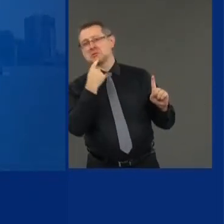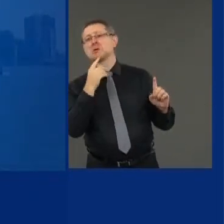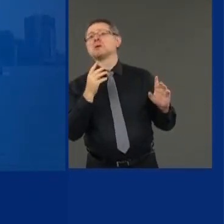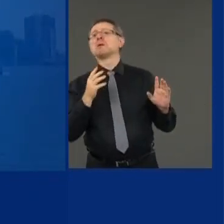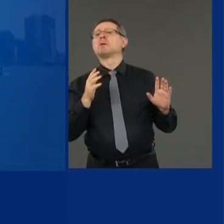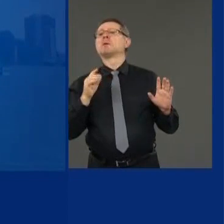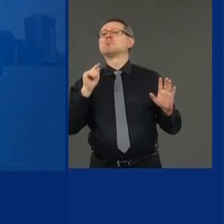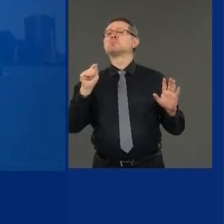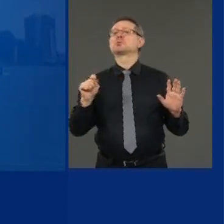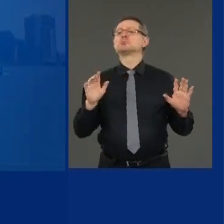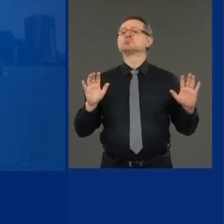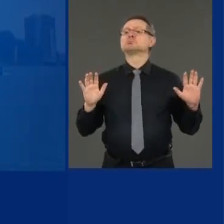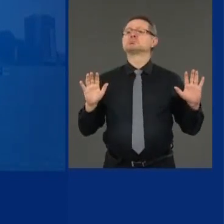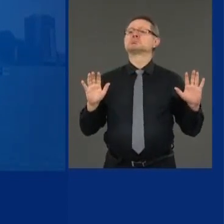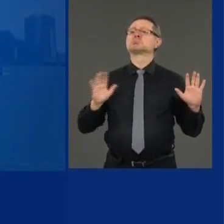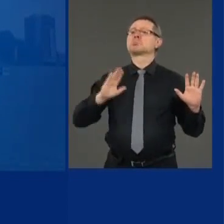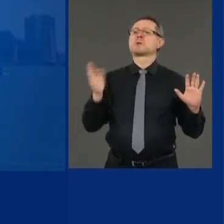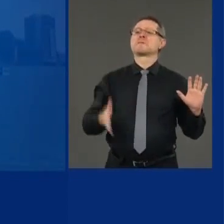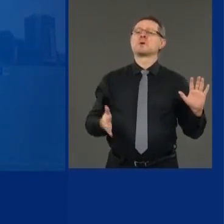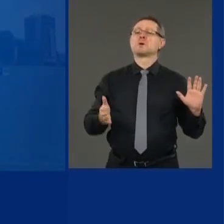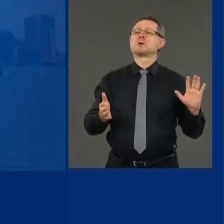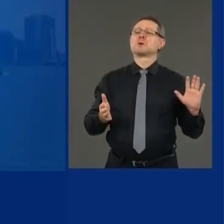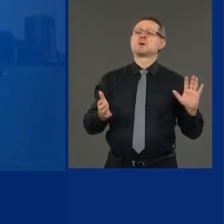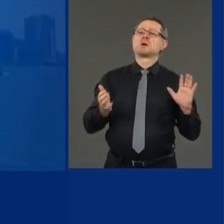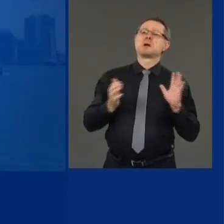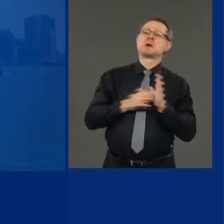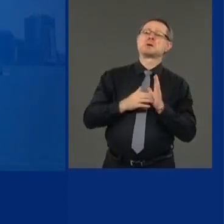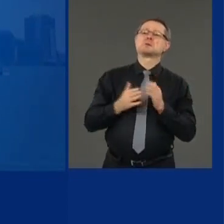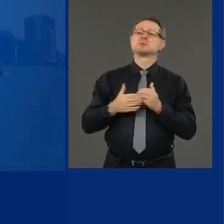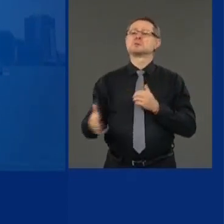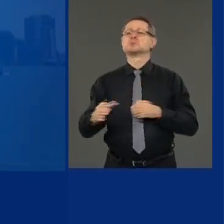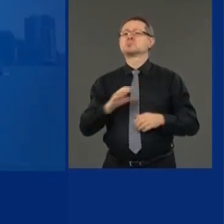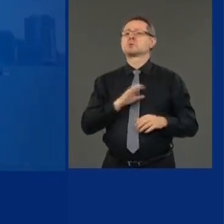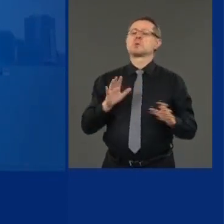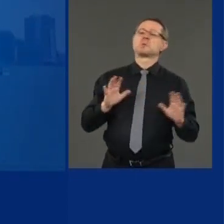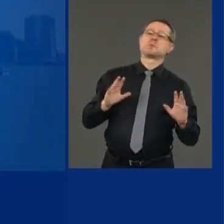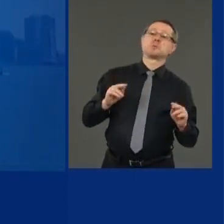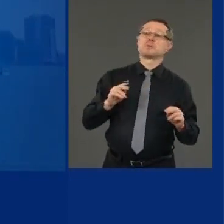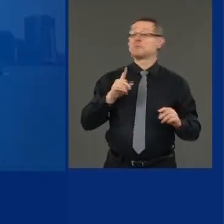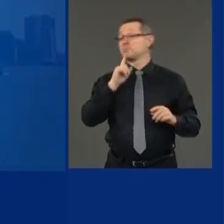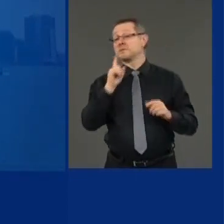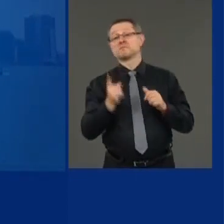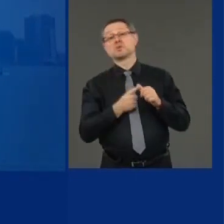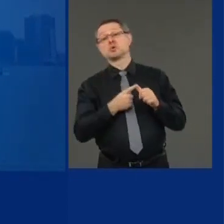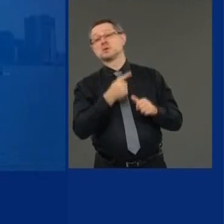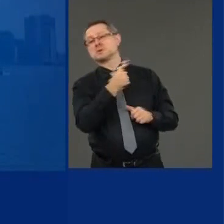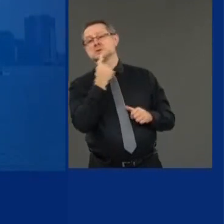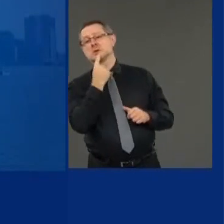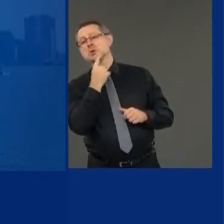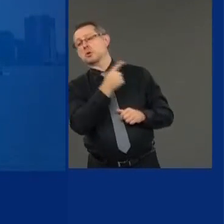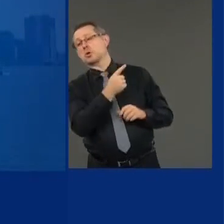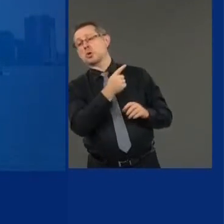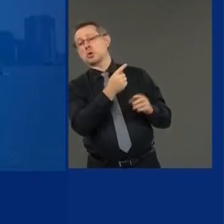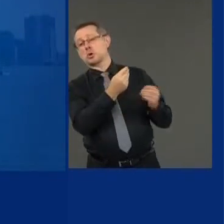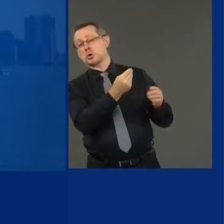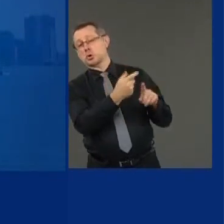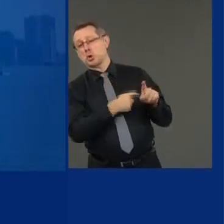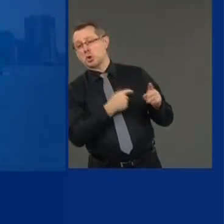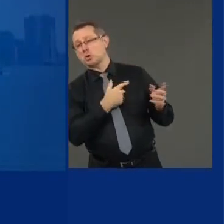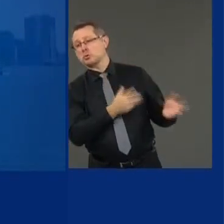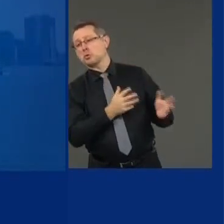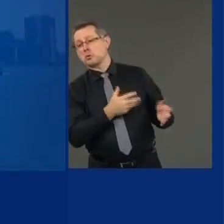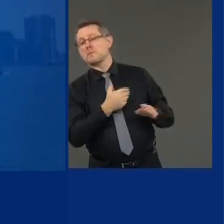we would talk, uh, before he did anything. Uh, and New York was not included